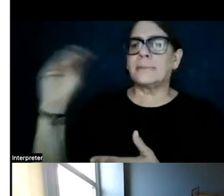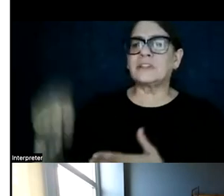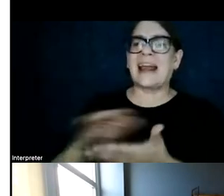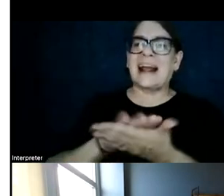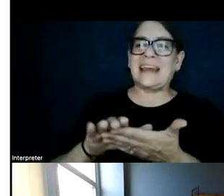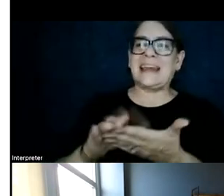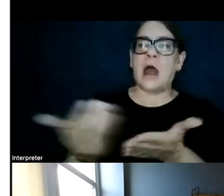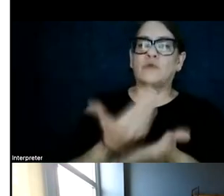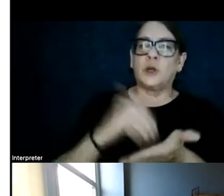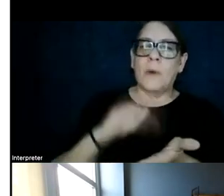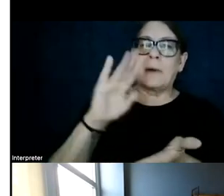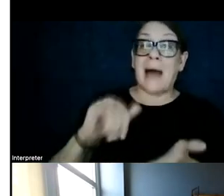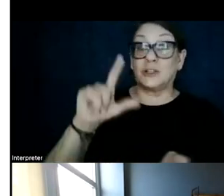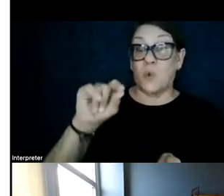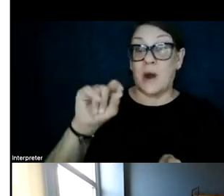renewable by 2045.